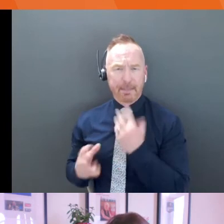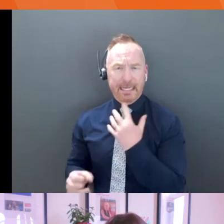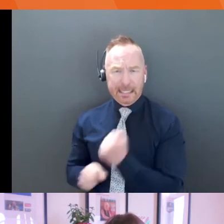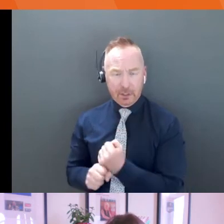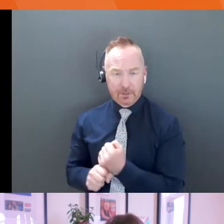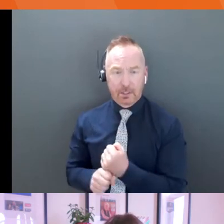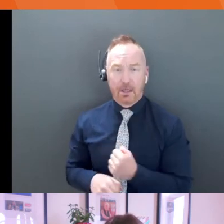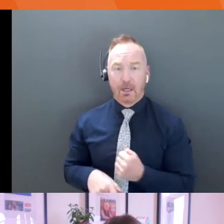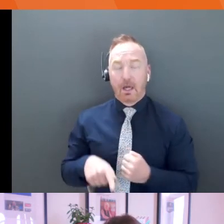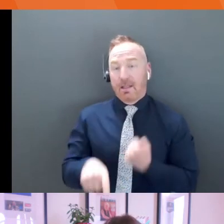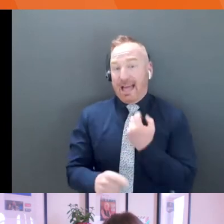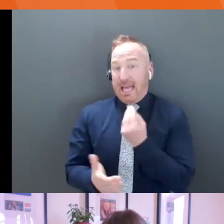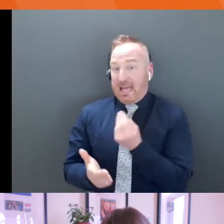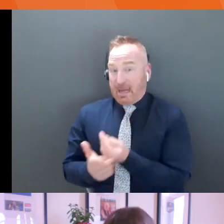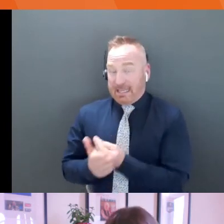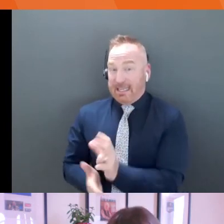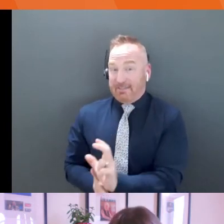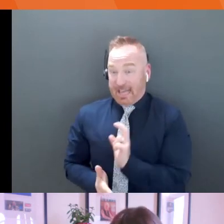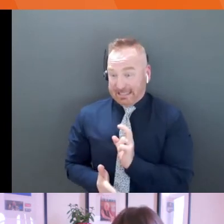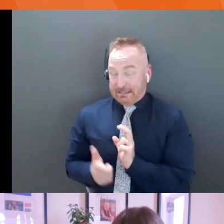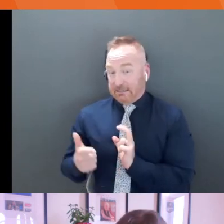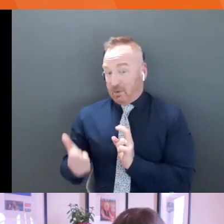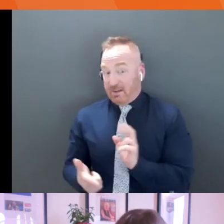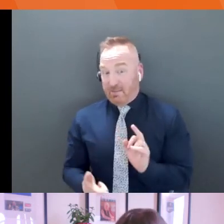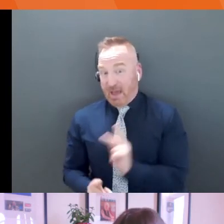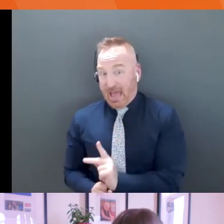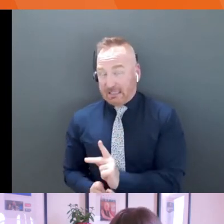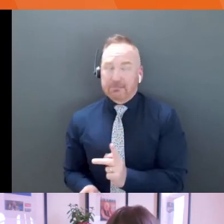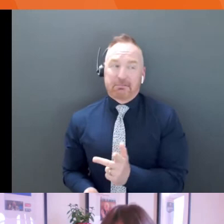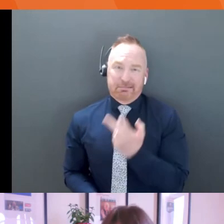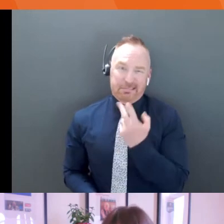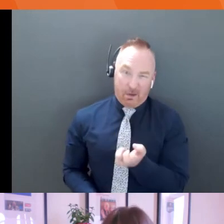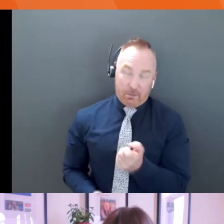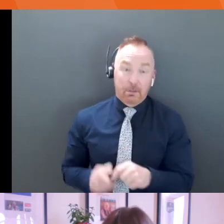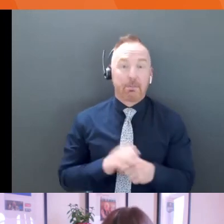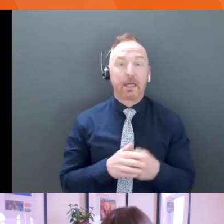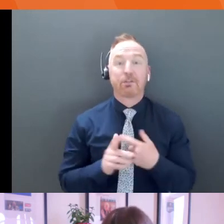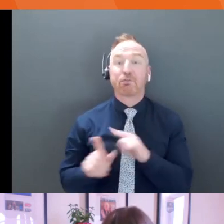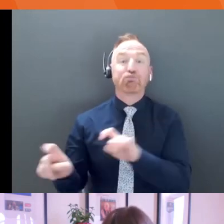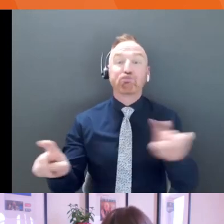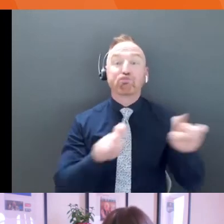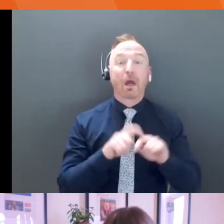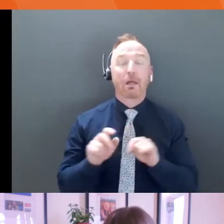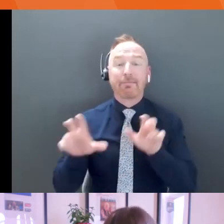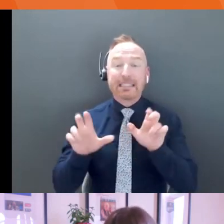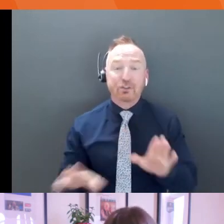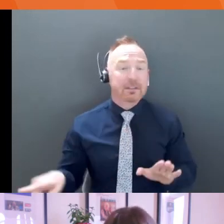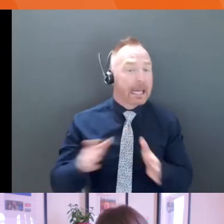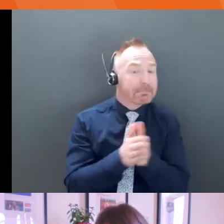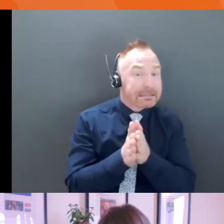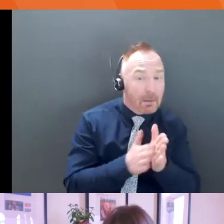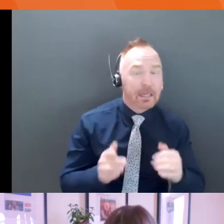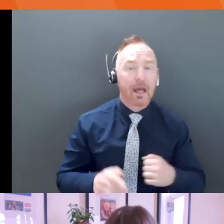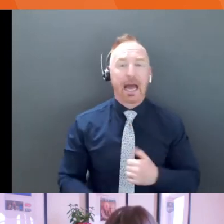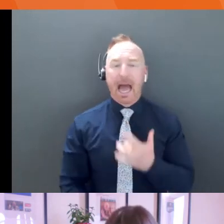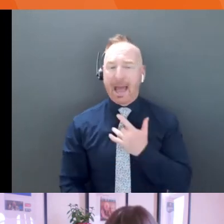money goodbye. Um, it, you, you can ask an investor too. What are they interested in? Like typically I like to see something turned in five years.